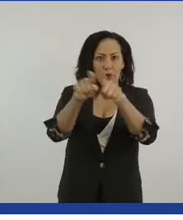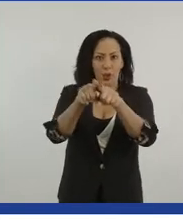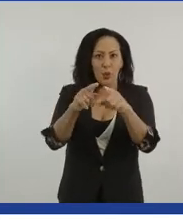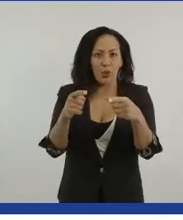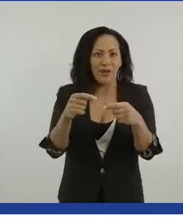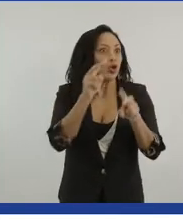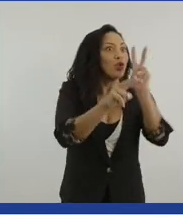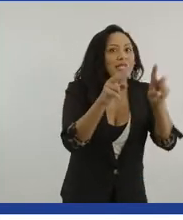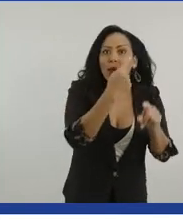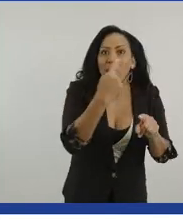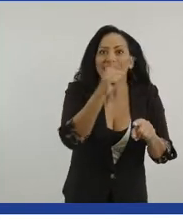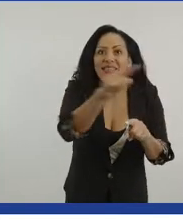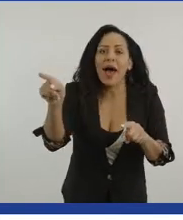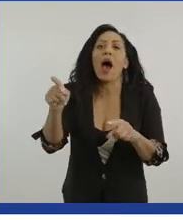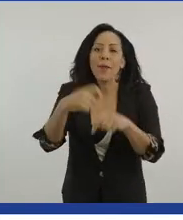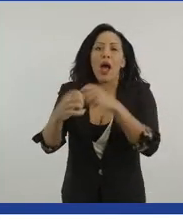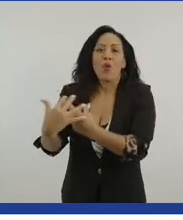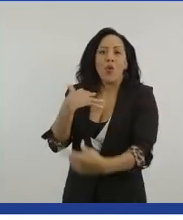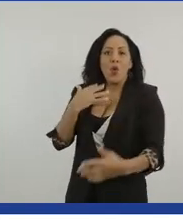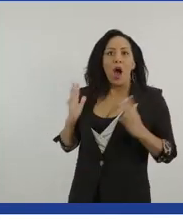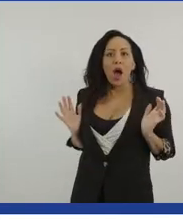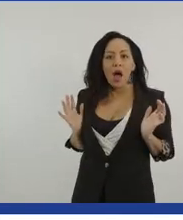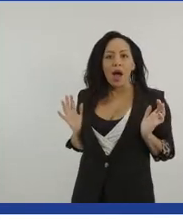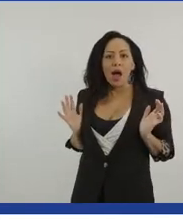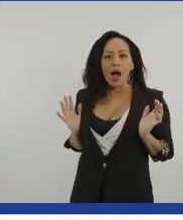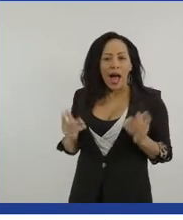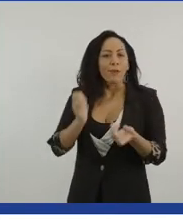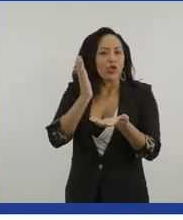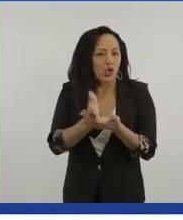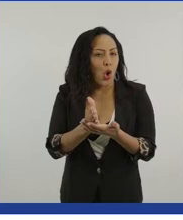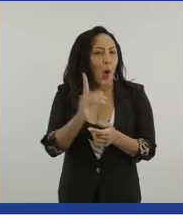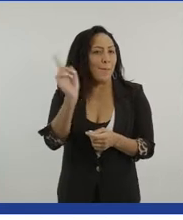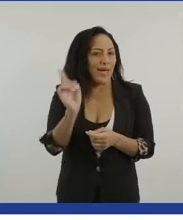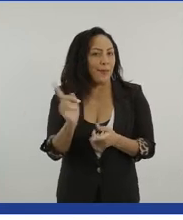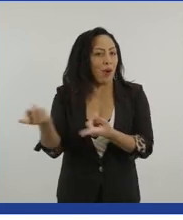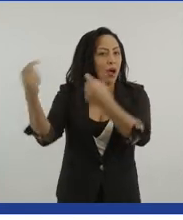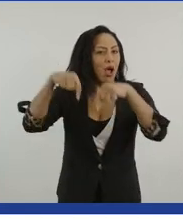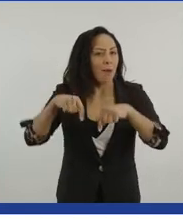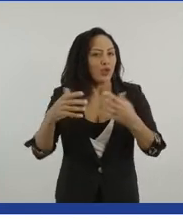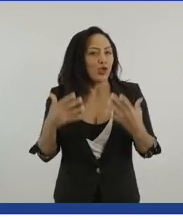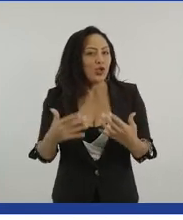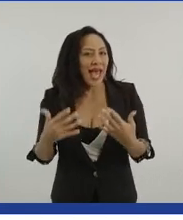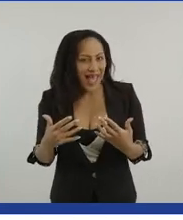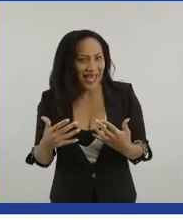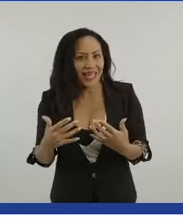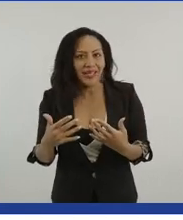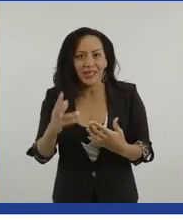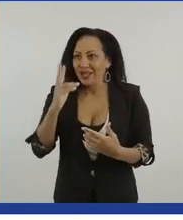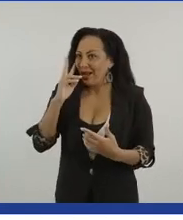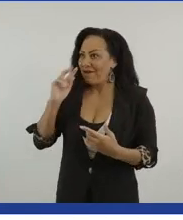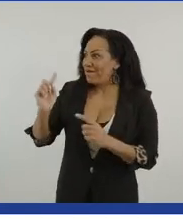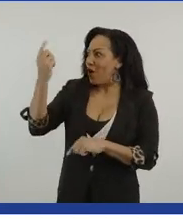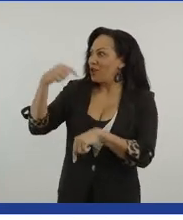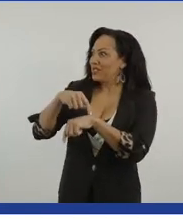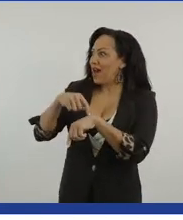there's people that are here today that are here for the first time seeing people like themselves and